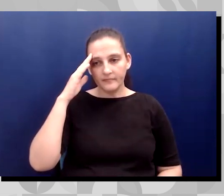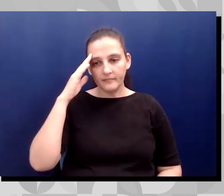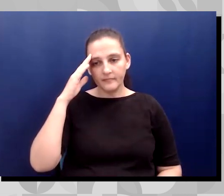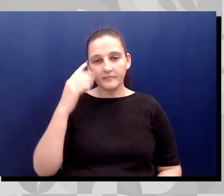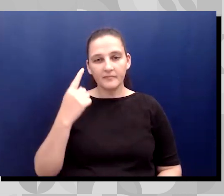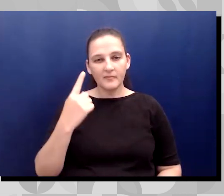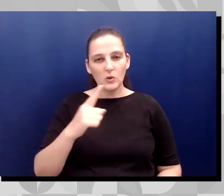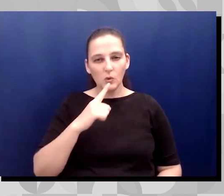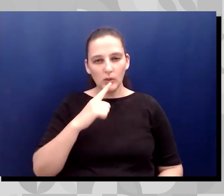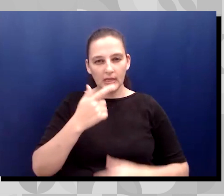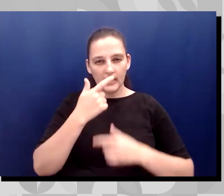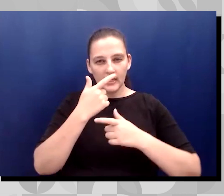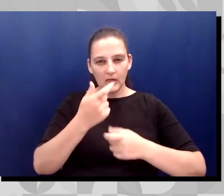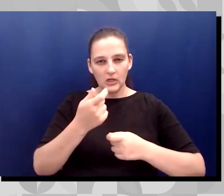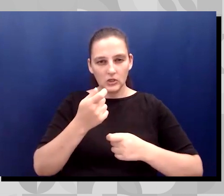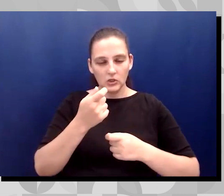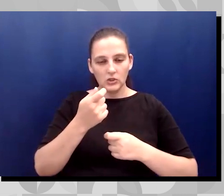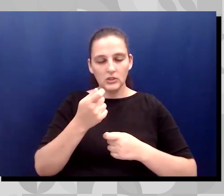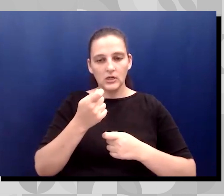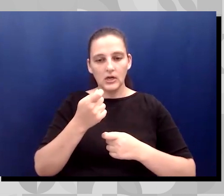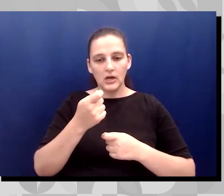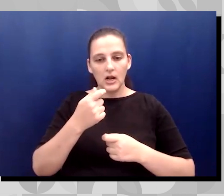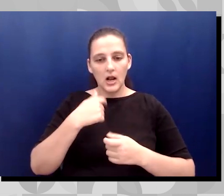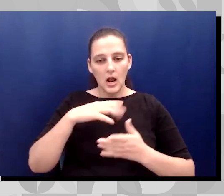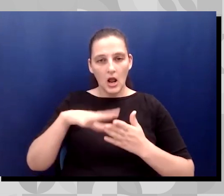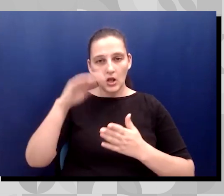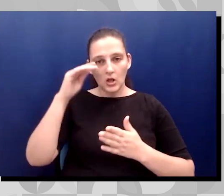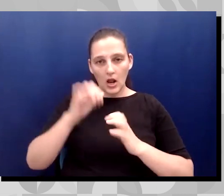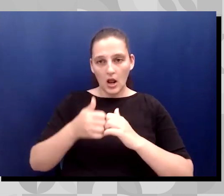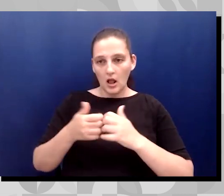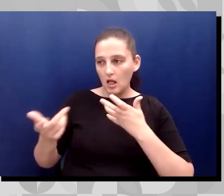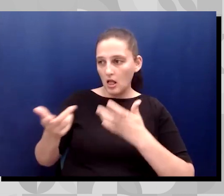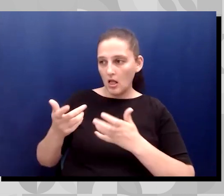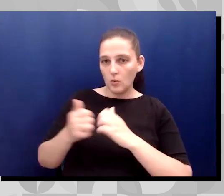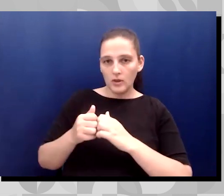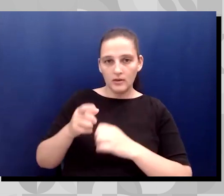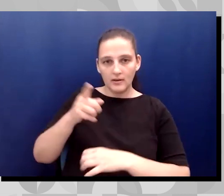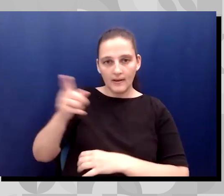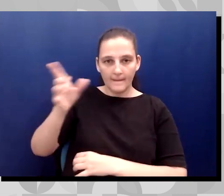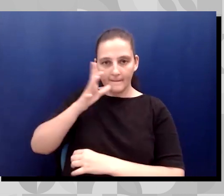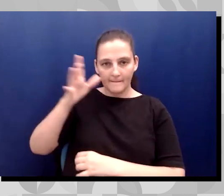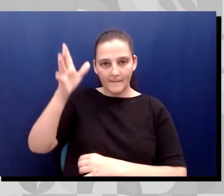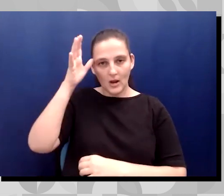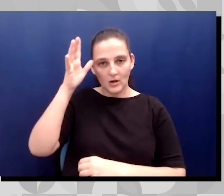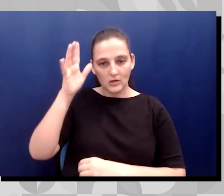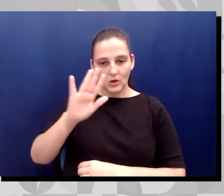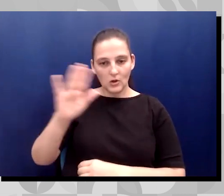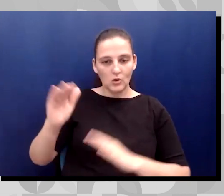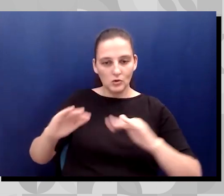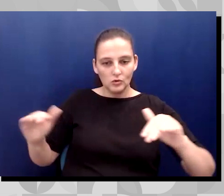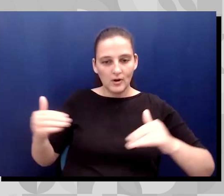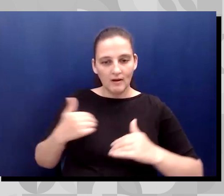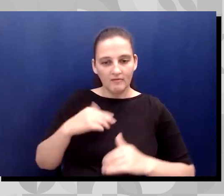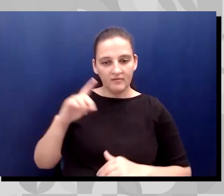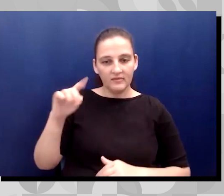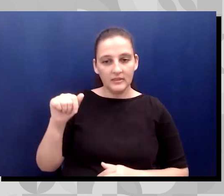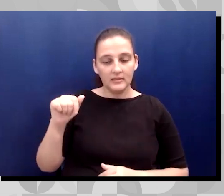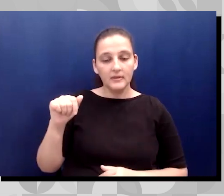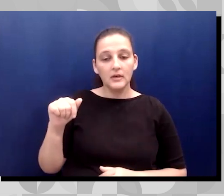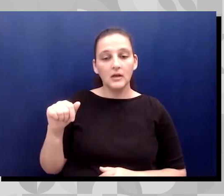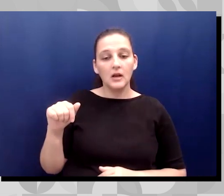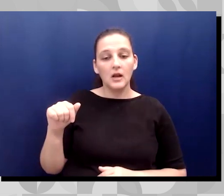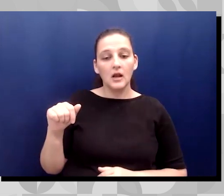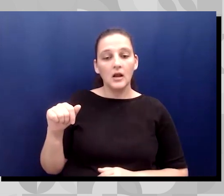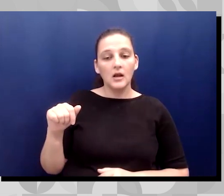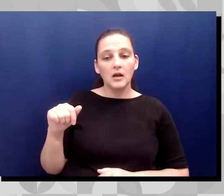working with parents of those with disabilities is, um, I sometimes ask the parent